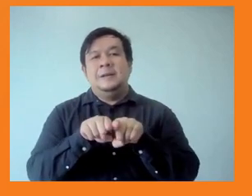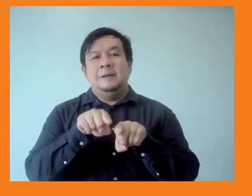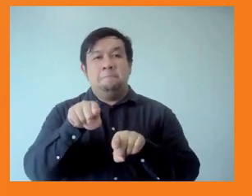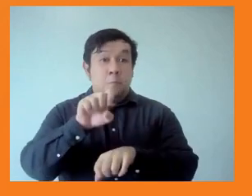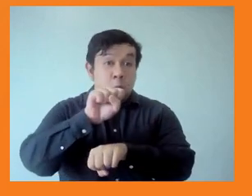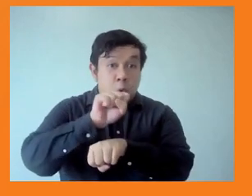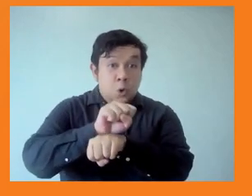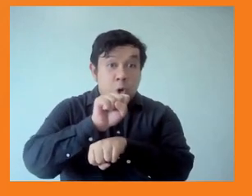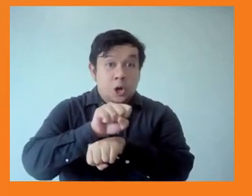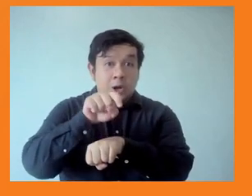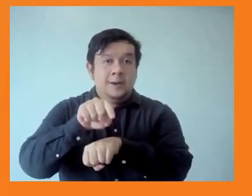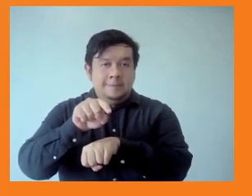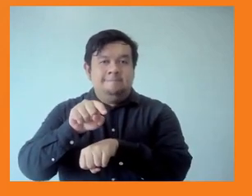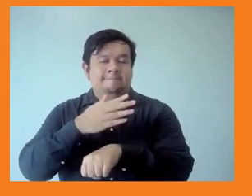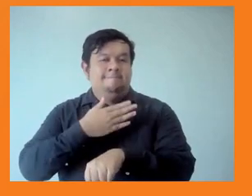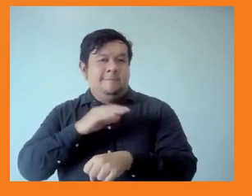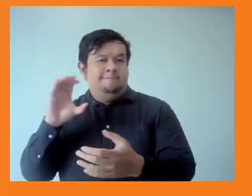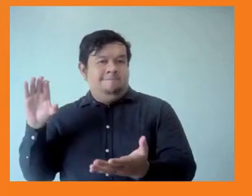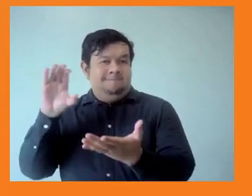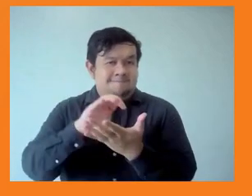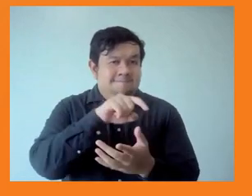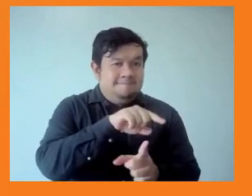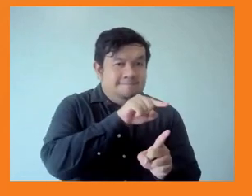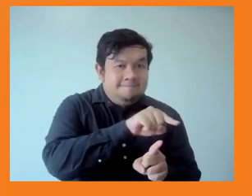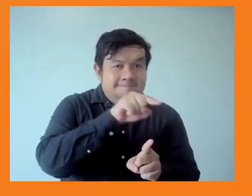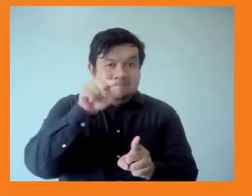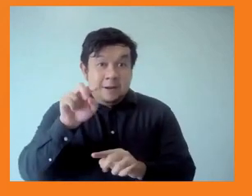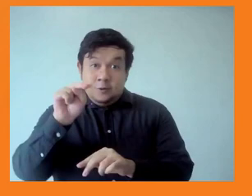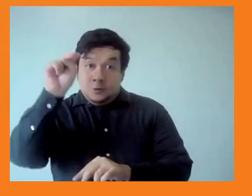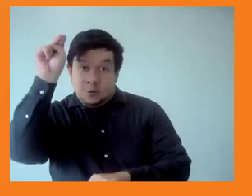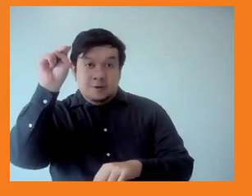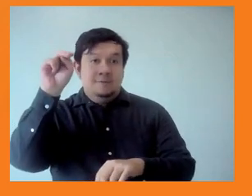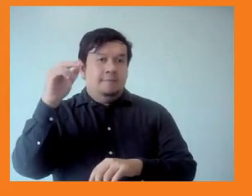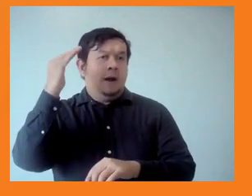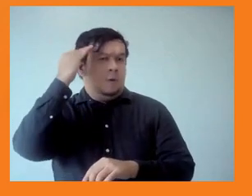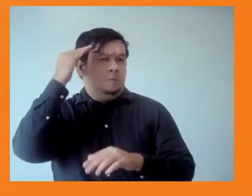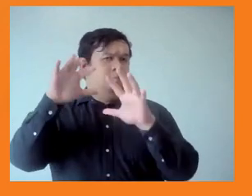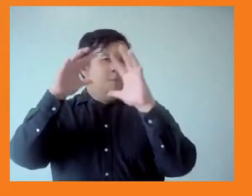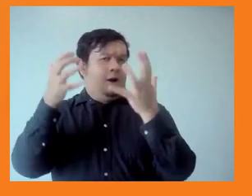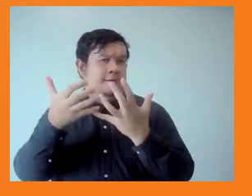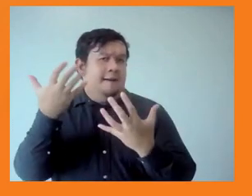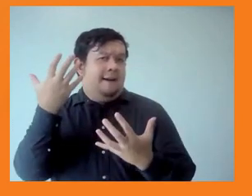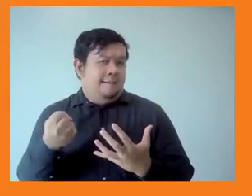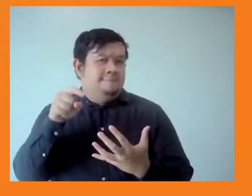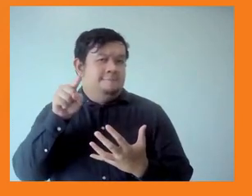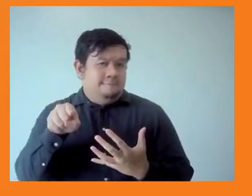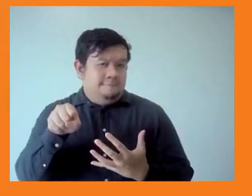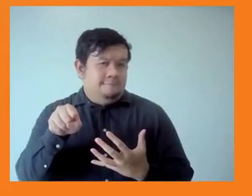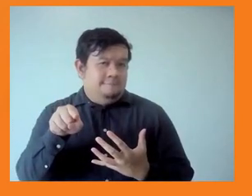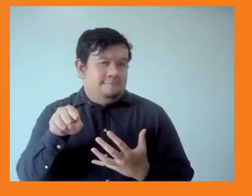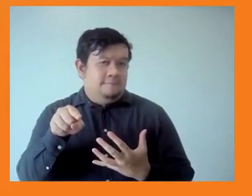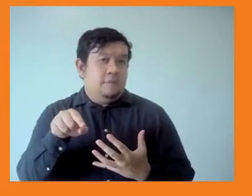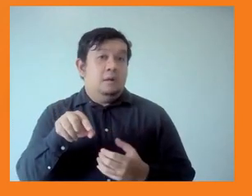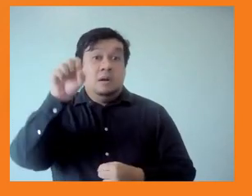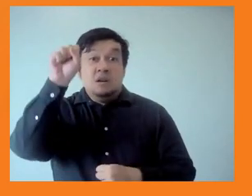the North, and that, you know, the world exists in unequal terms, and the South has not been able to shake off